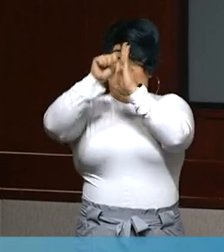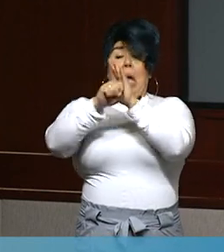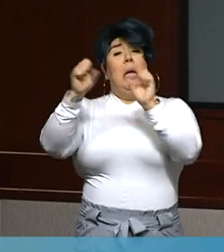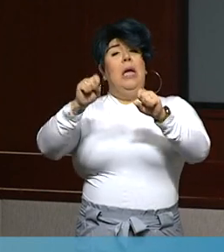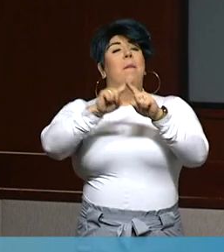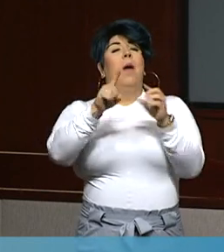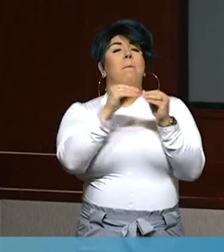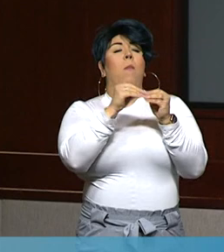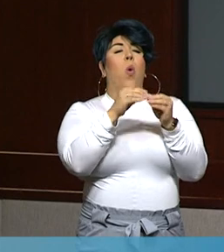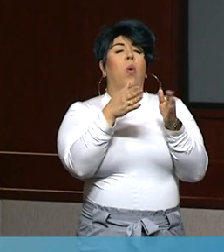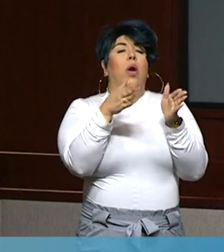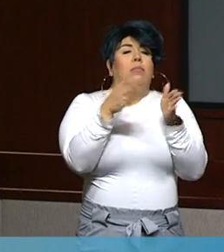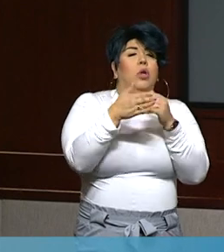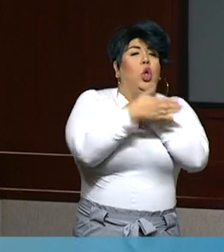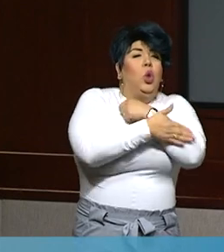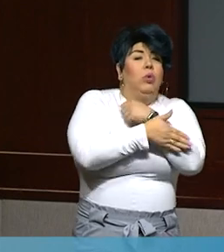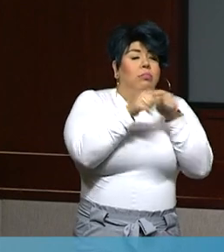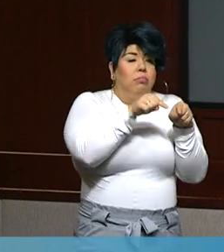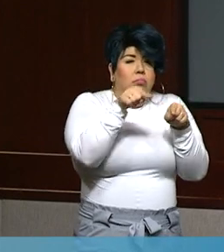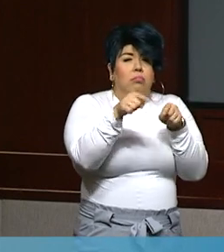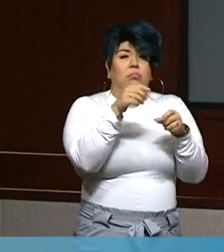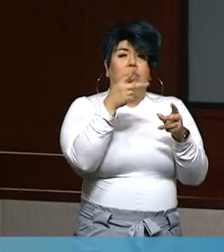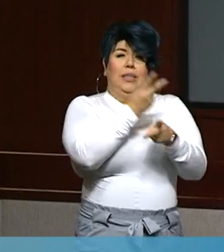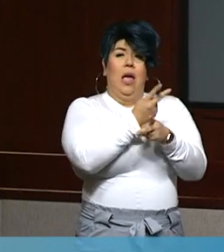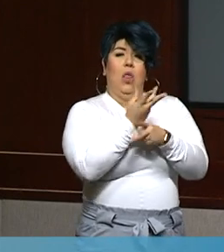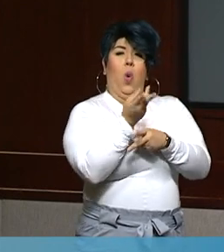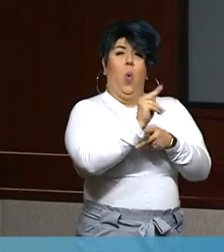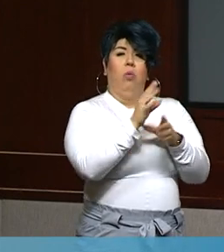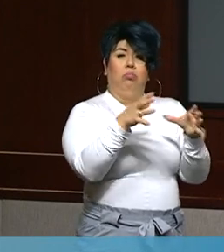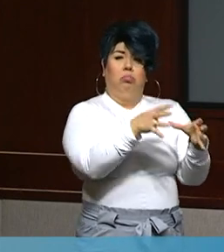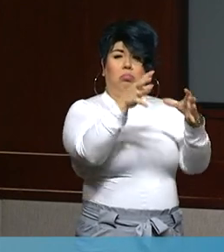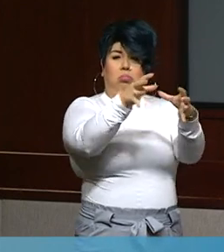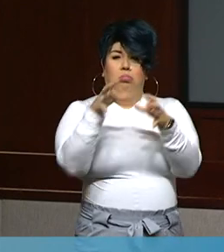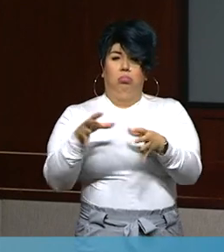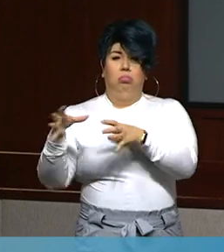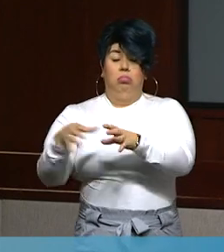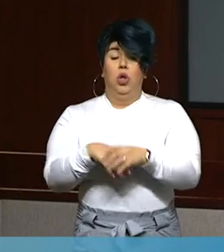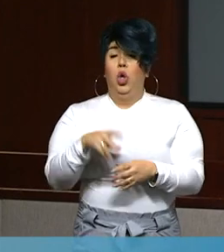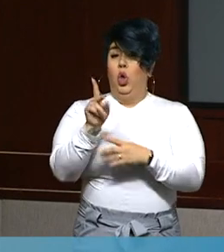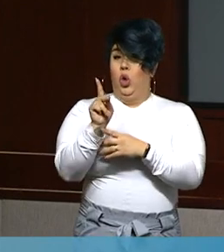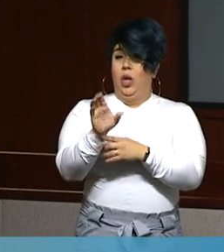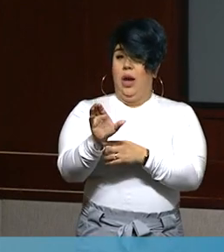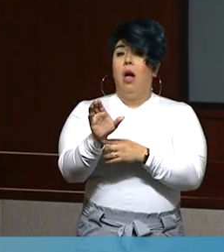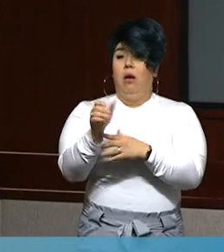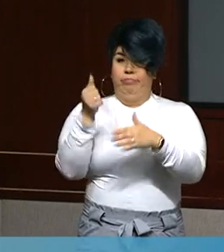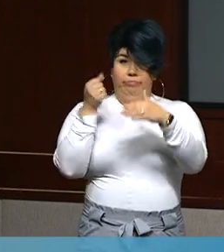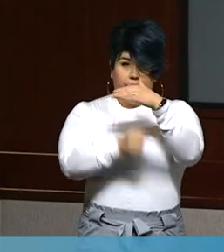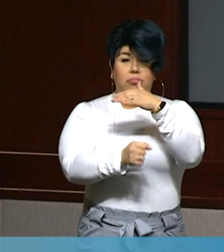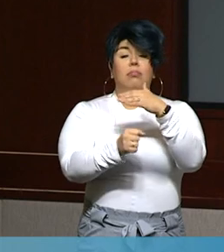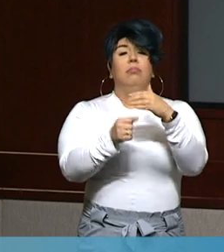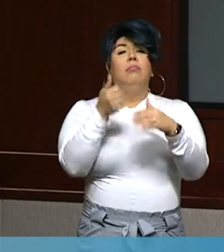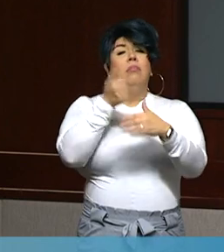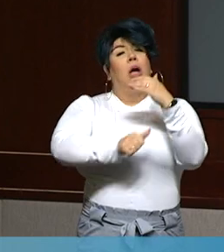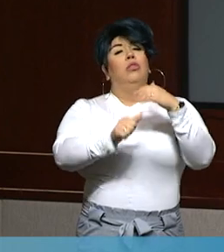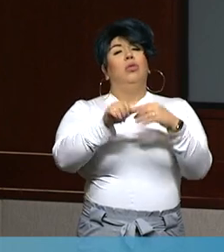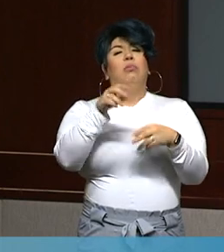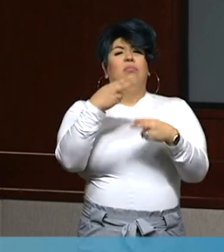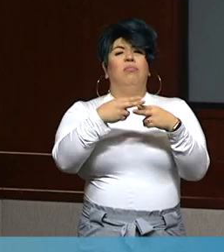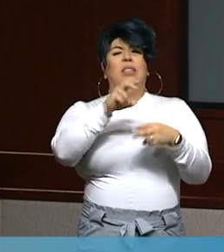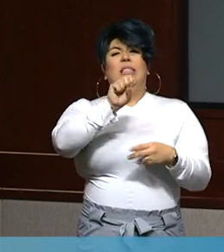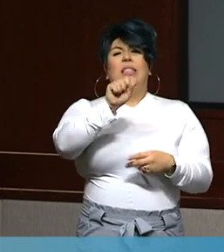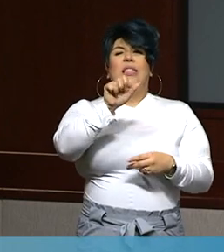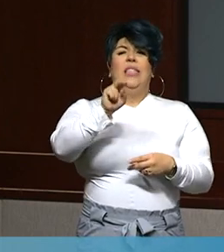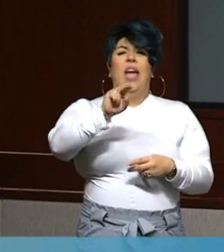intensive care unit capacity as a metric for implementation. Kern County was placed in the San Joaquin Valley region, along with